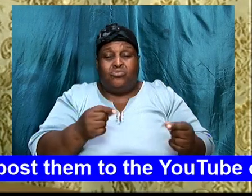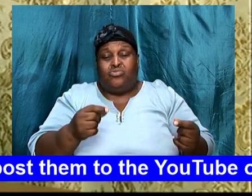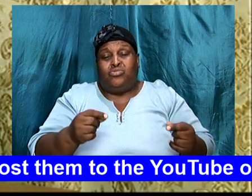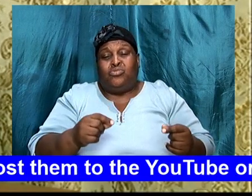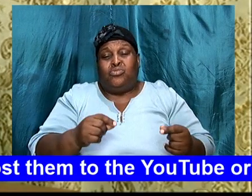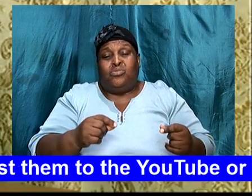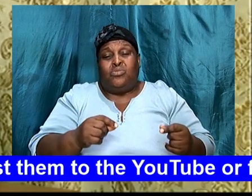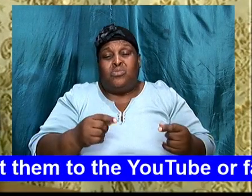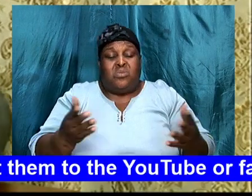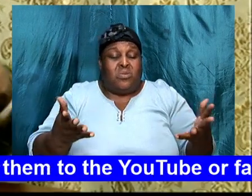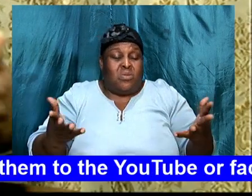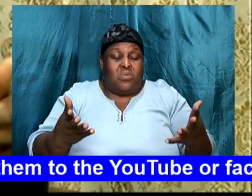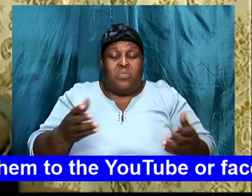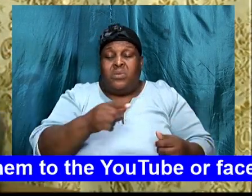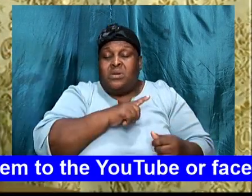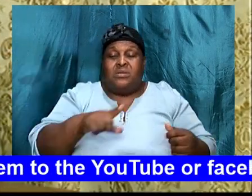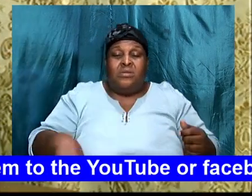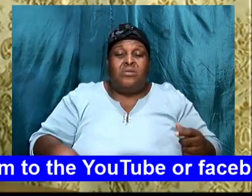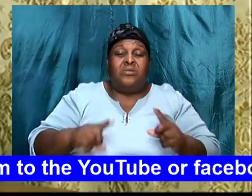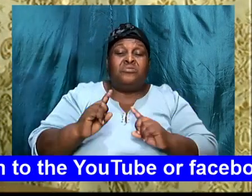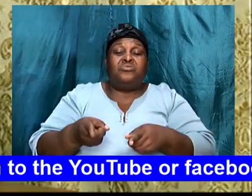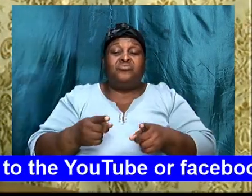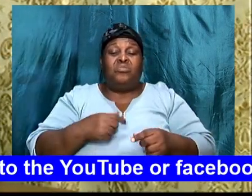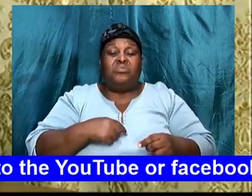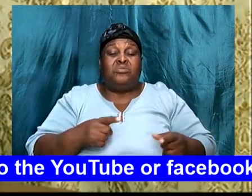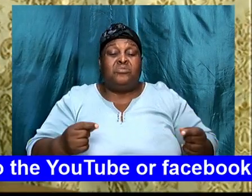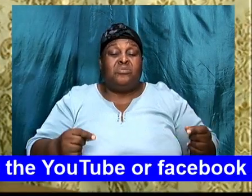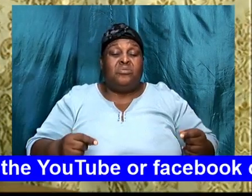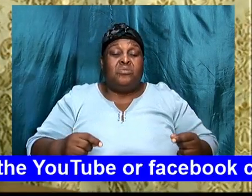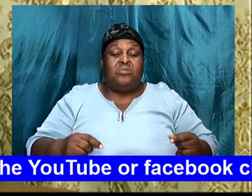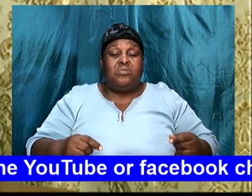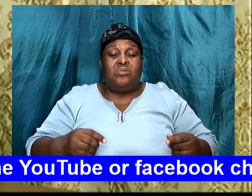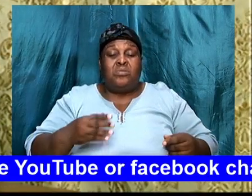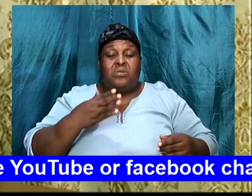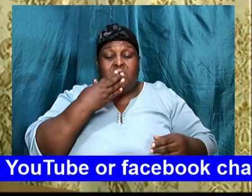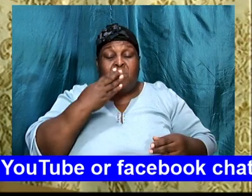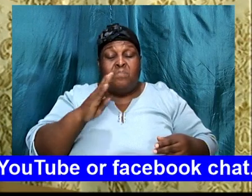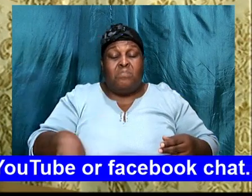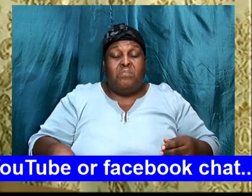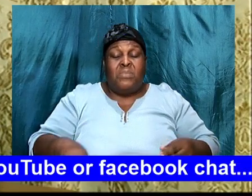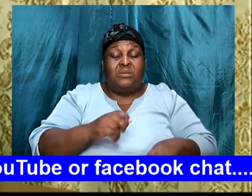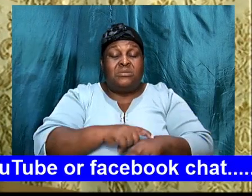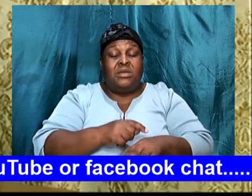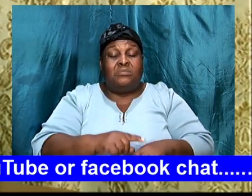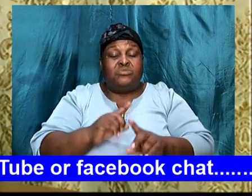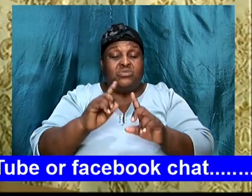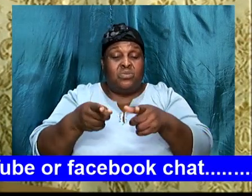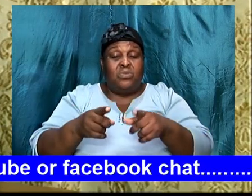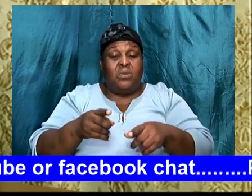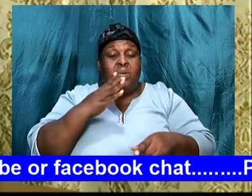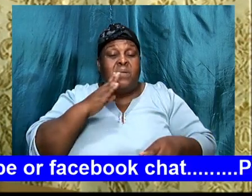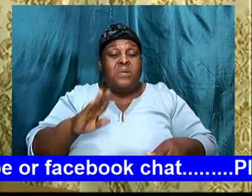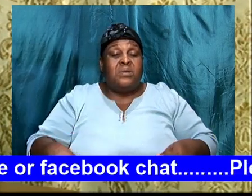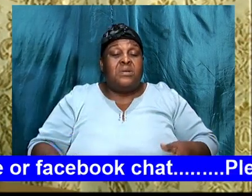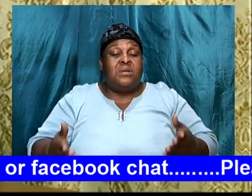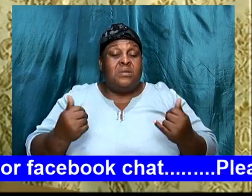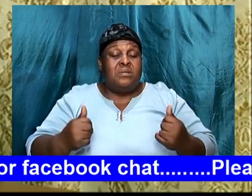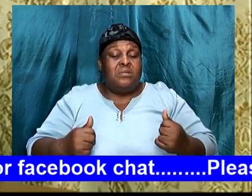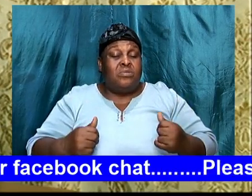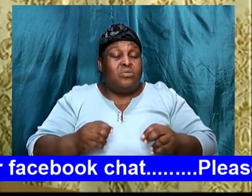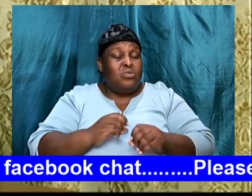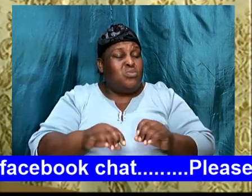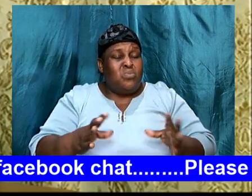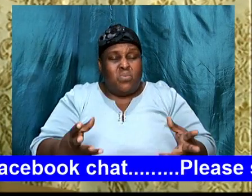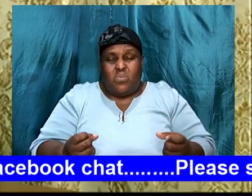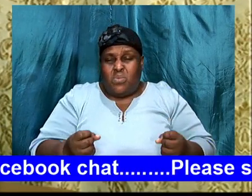And if bad times come, bad times come. But I do not want to do my own will.